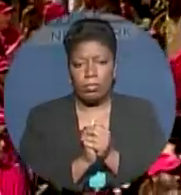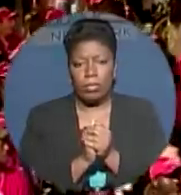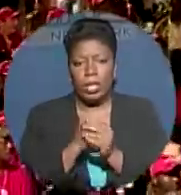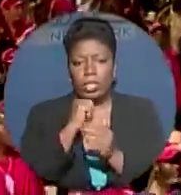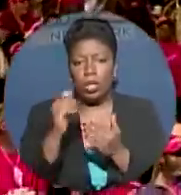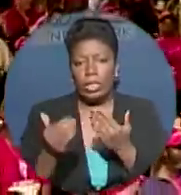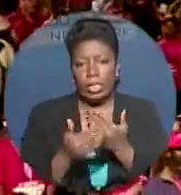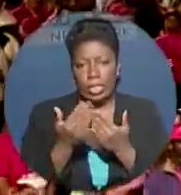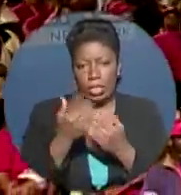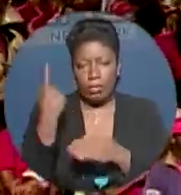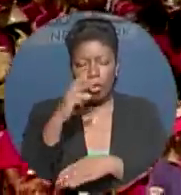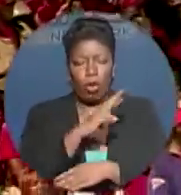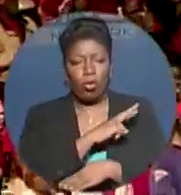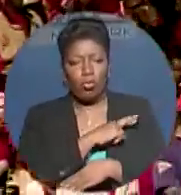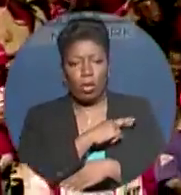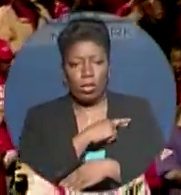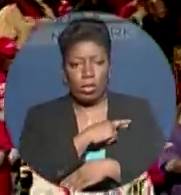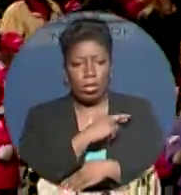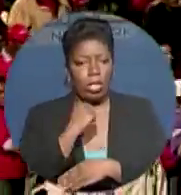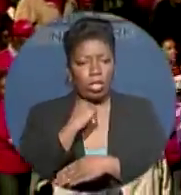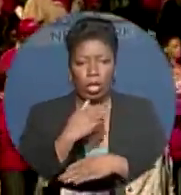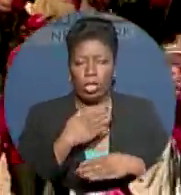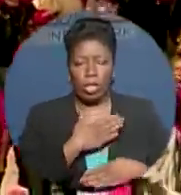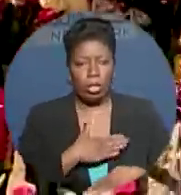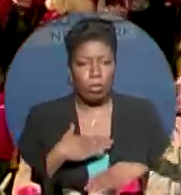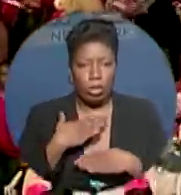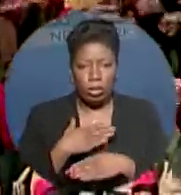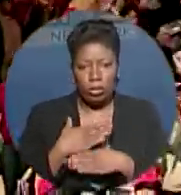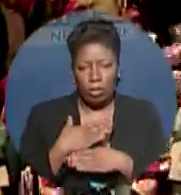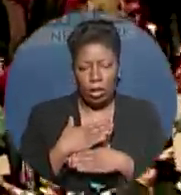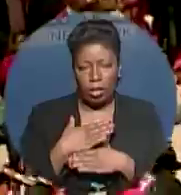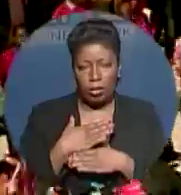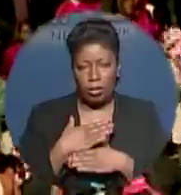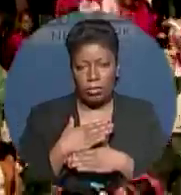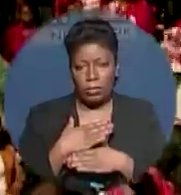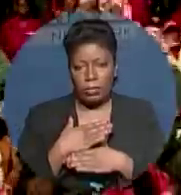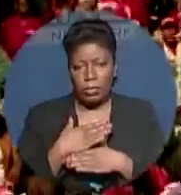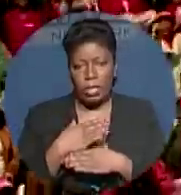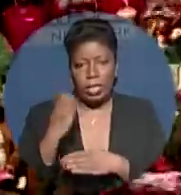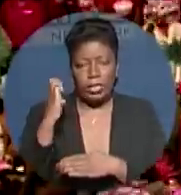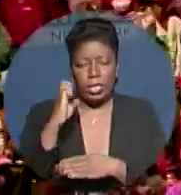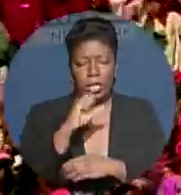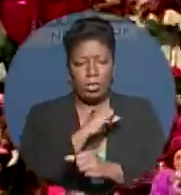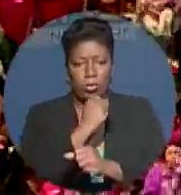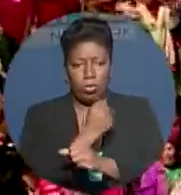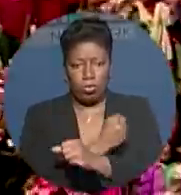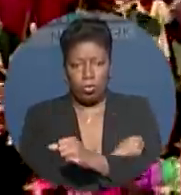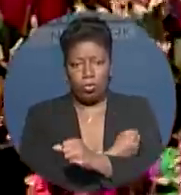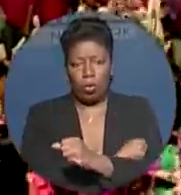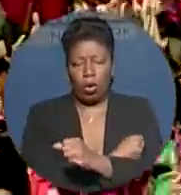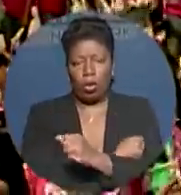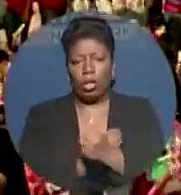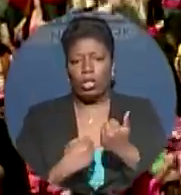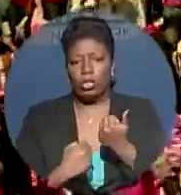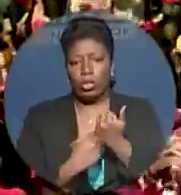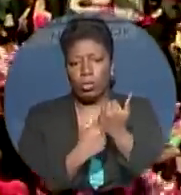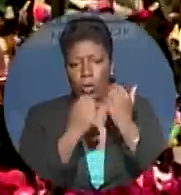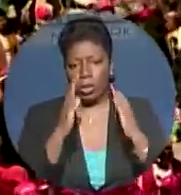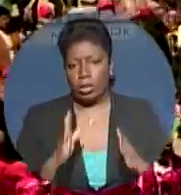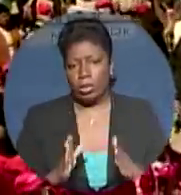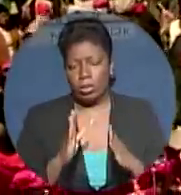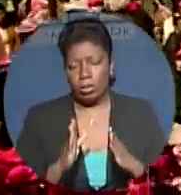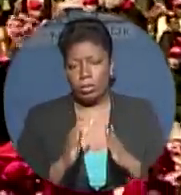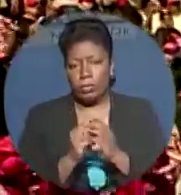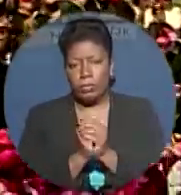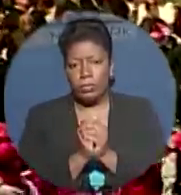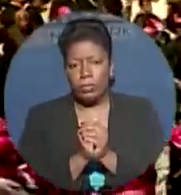Russell, who makes no apology for the stand he's taken. Although he has come under criticism, he says, from strong FNM supporters, who he says have torn his name to